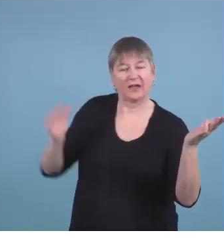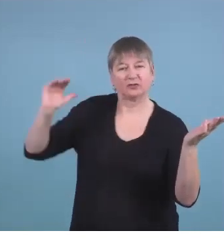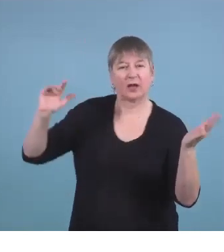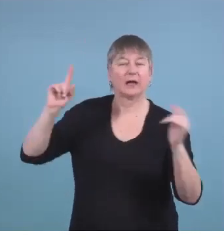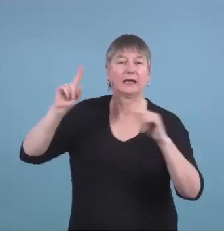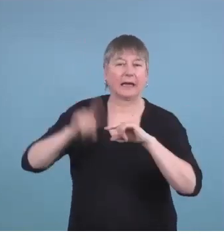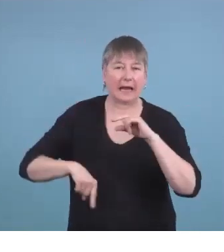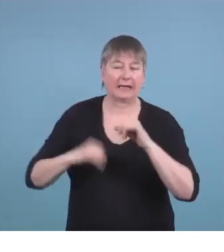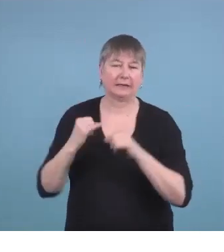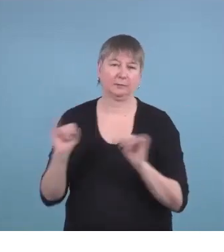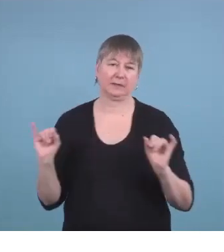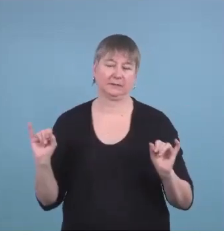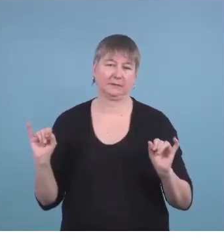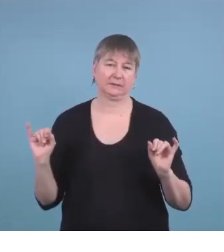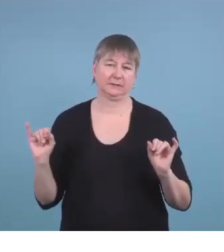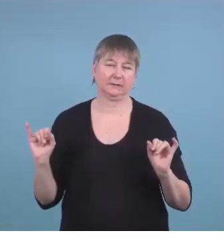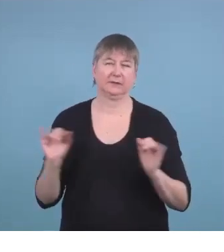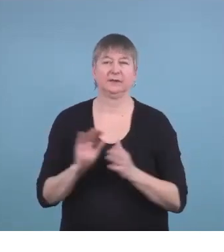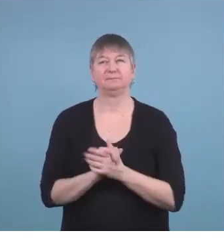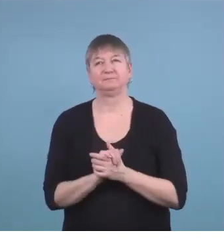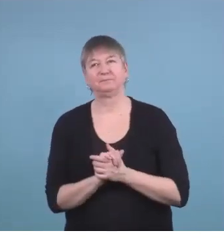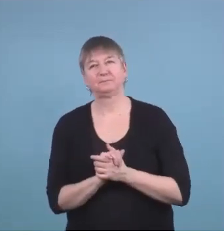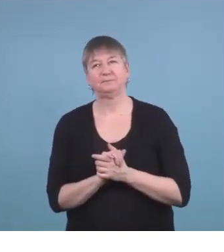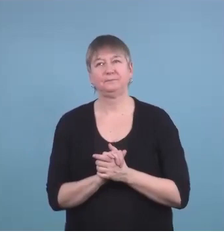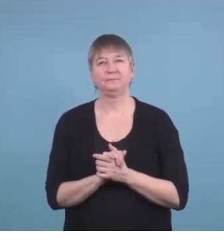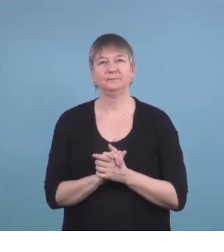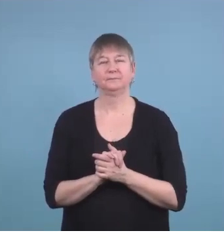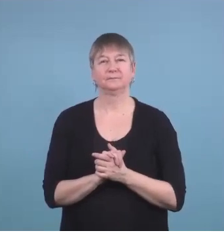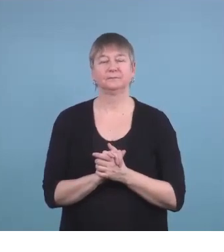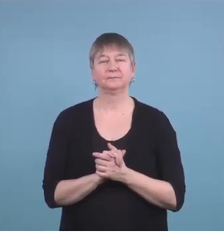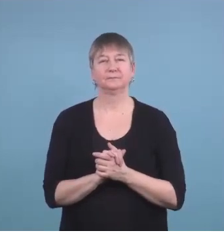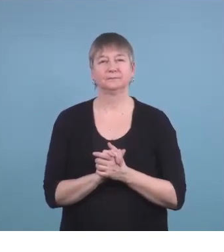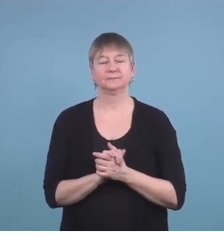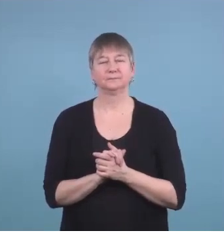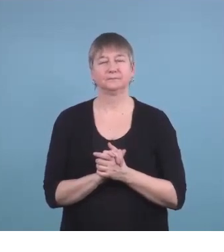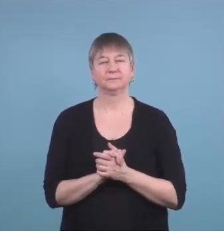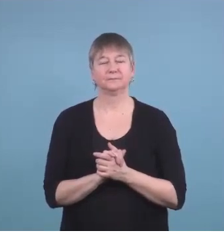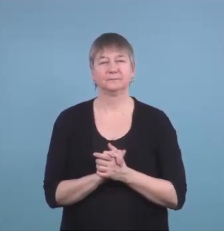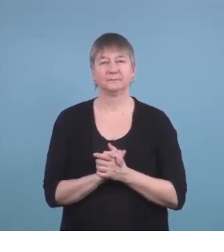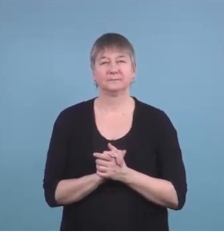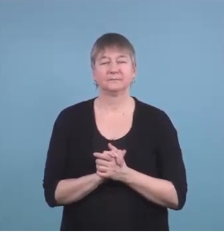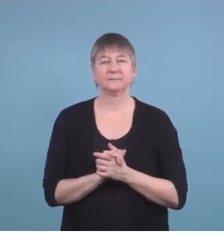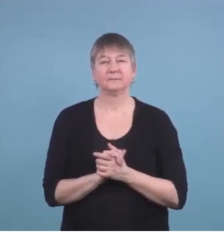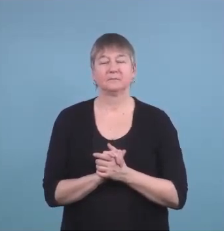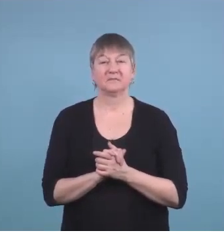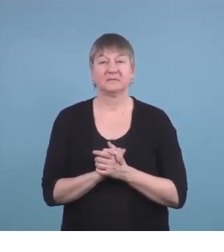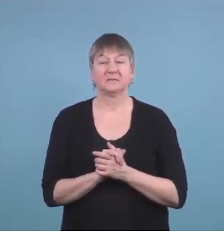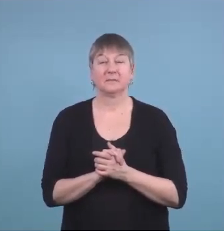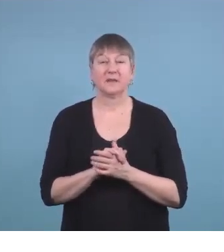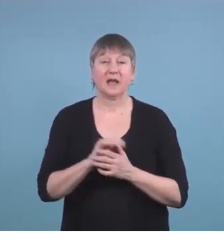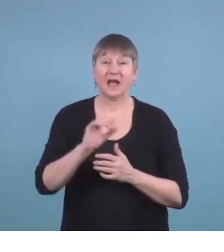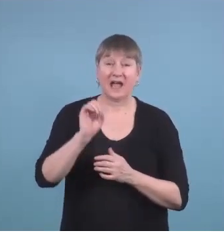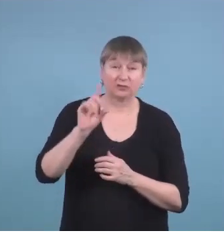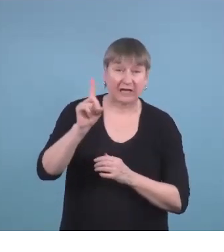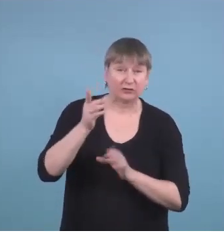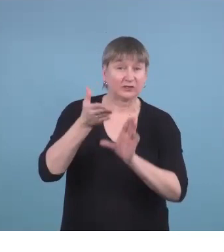so it doesn't have to be an an educational psychology report